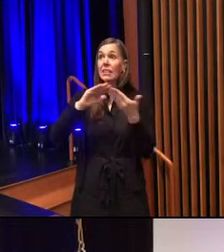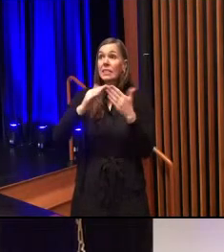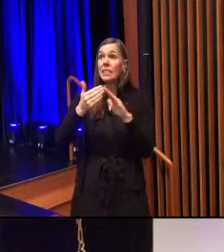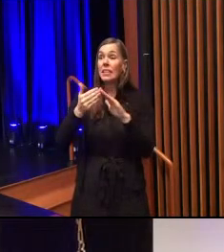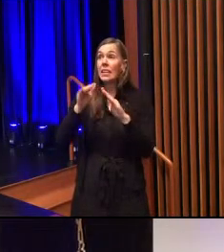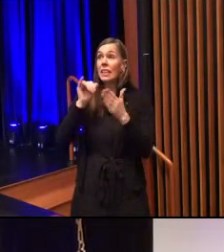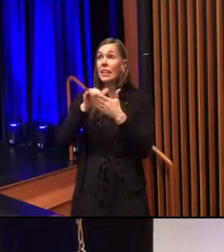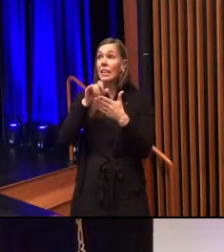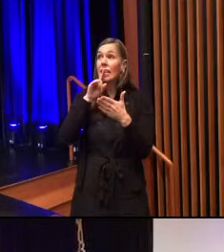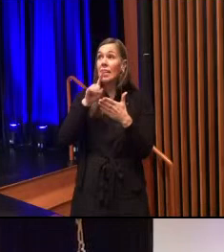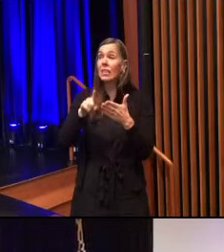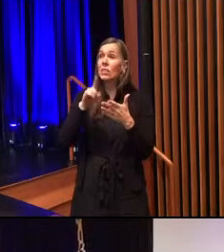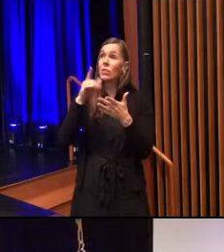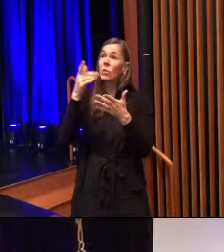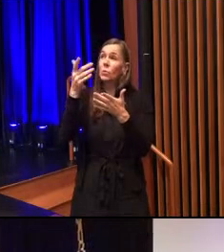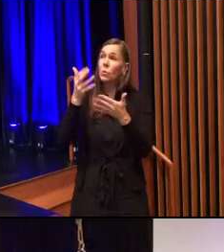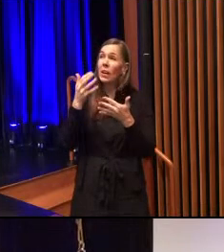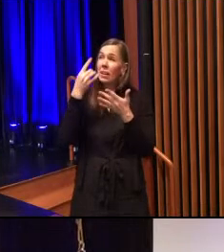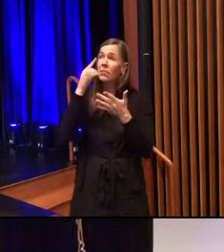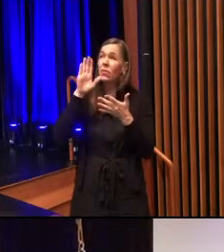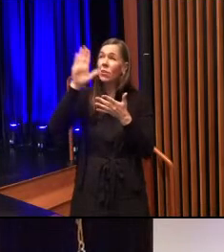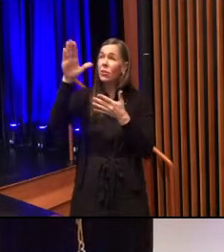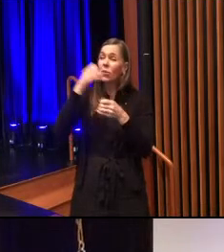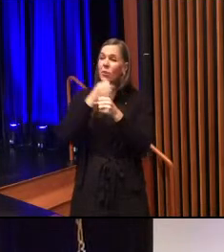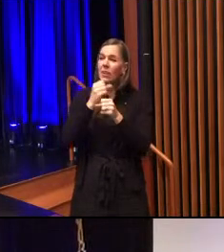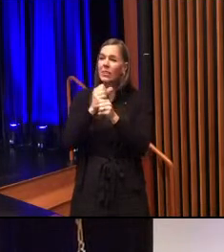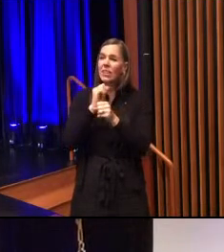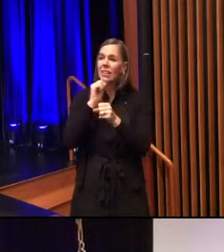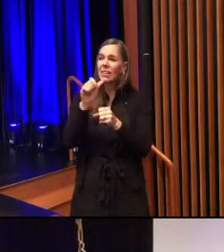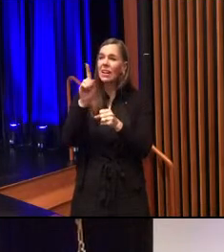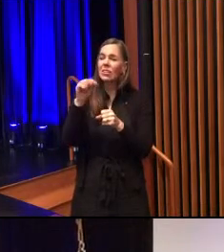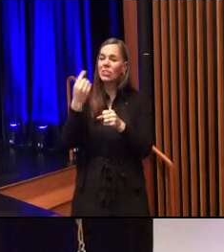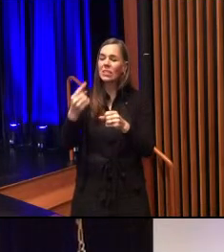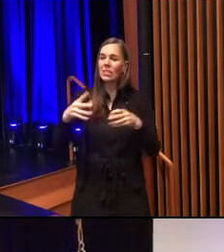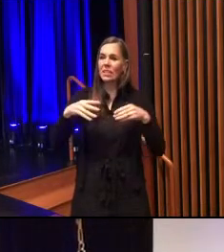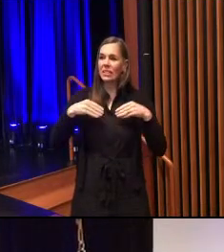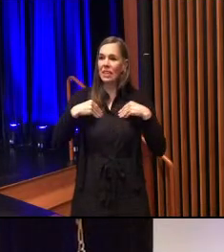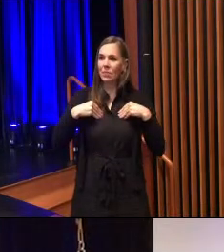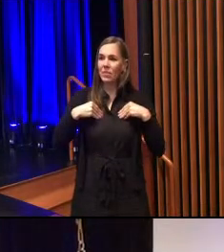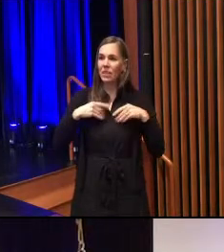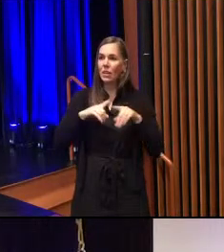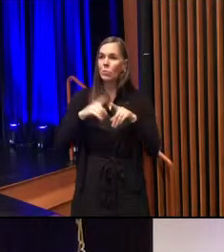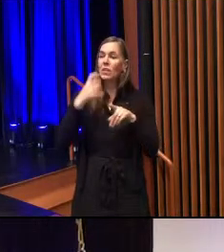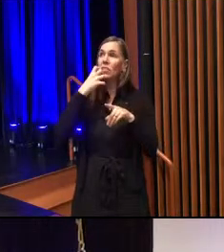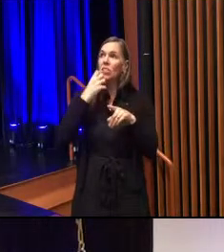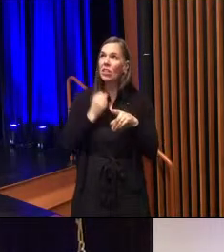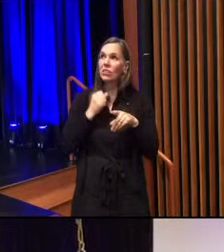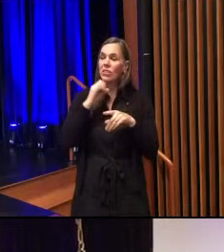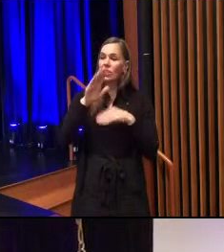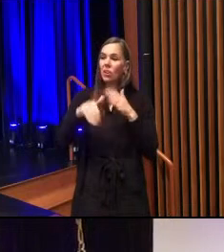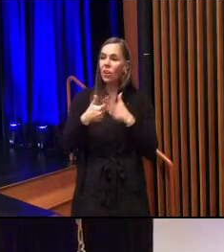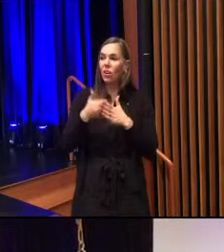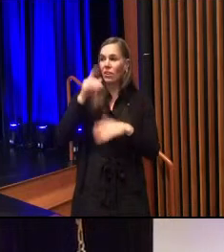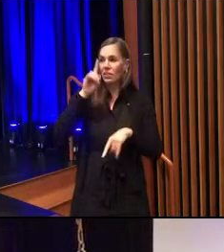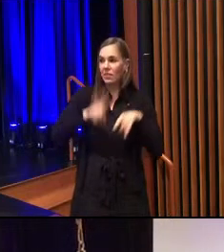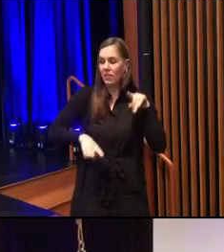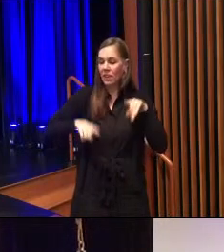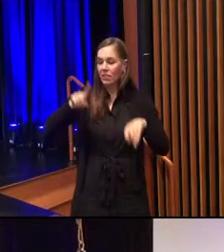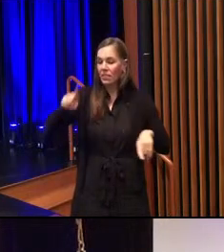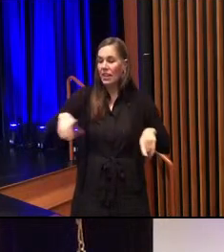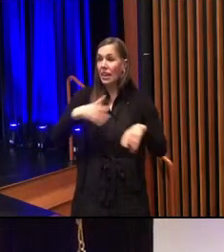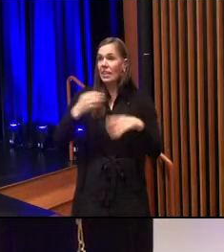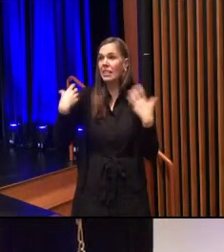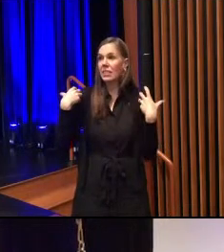inviting to all of your creations not just accepting of but cherishing all our diversity and the